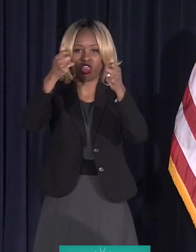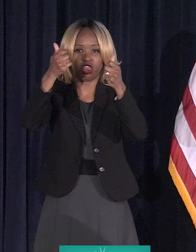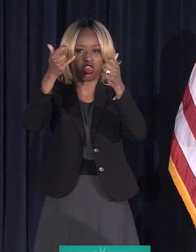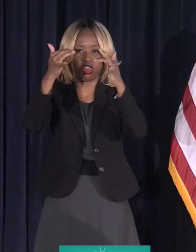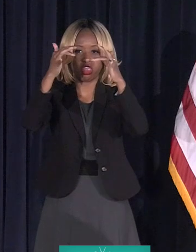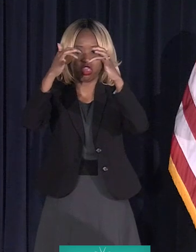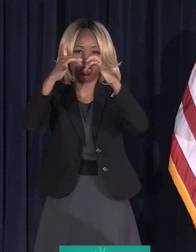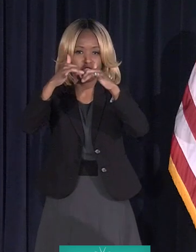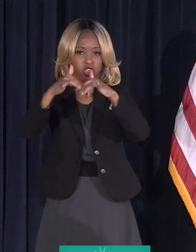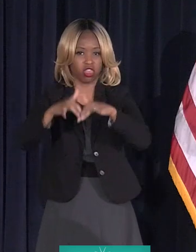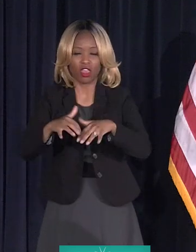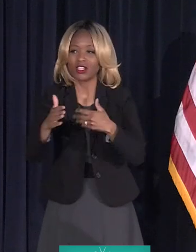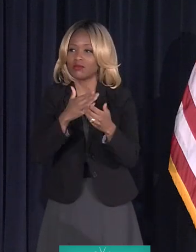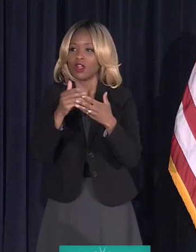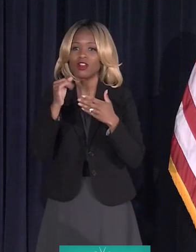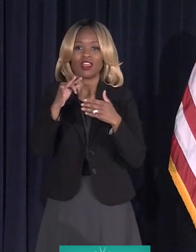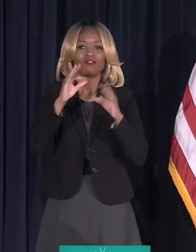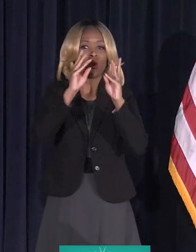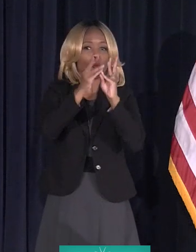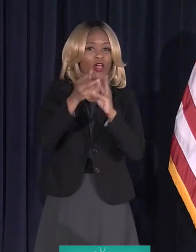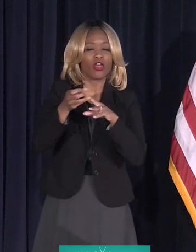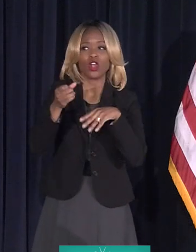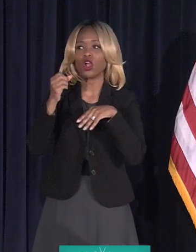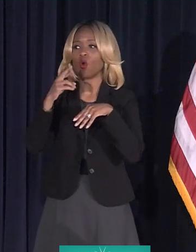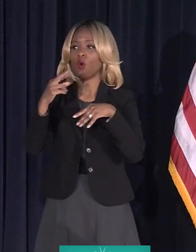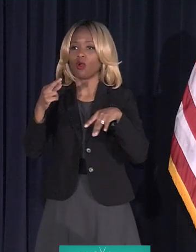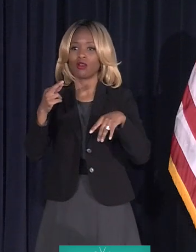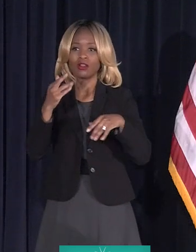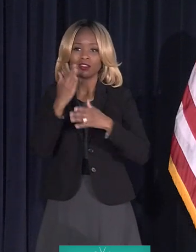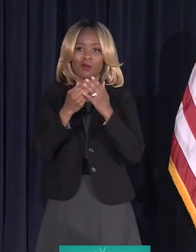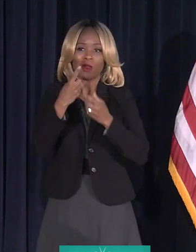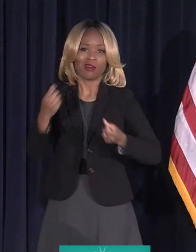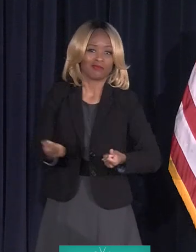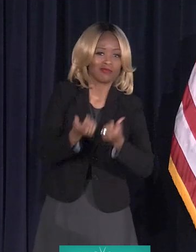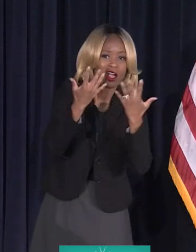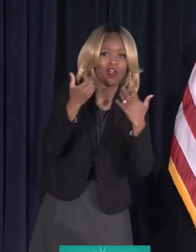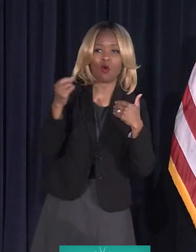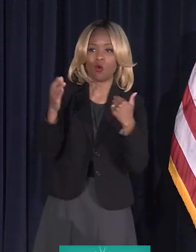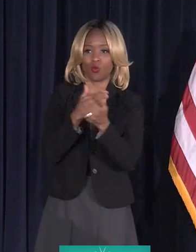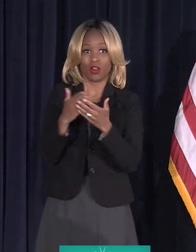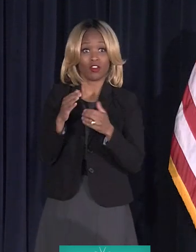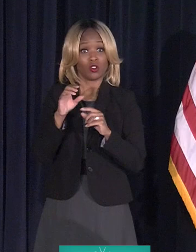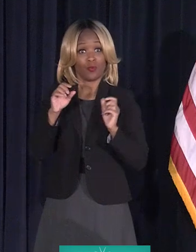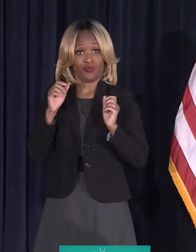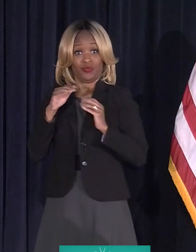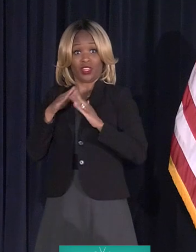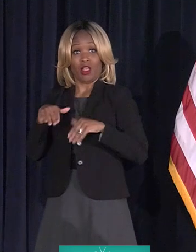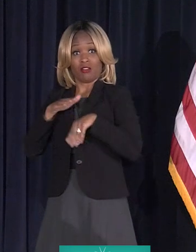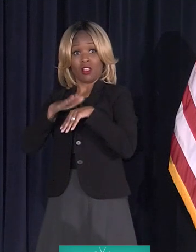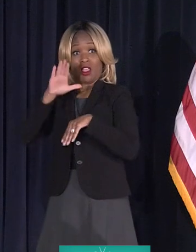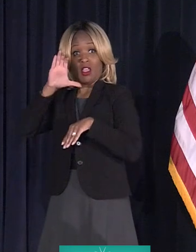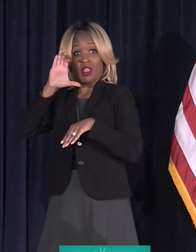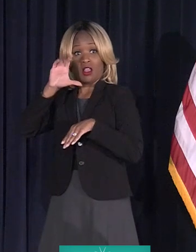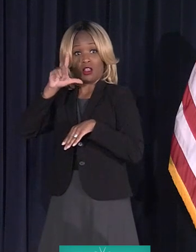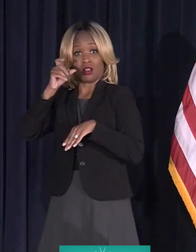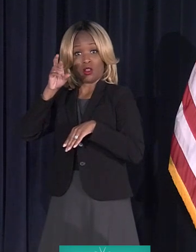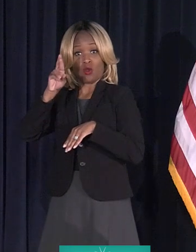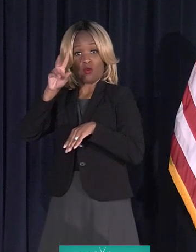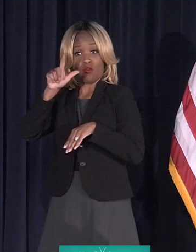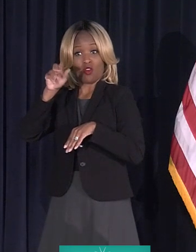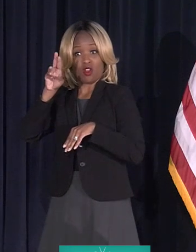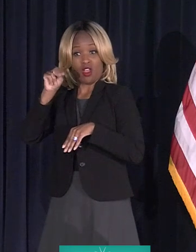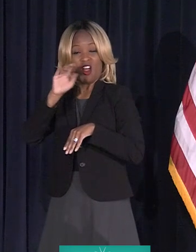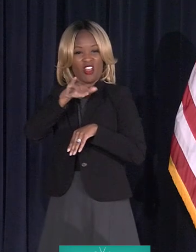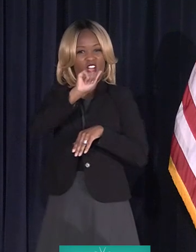whether it's arson, whether it's the weather. So this house on Clover Lawn, this is how it looked in August 18, and